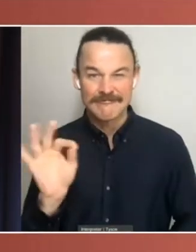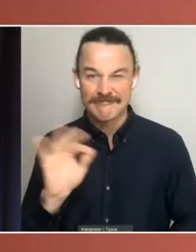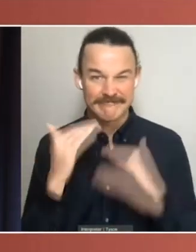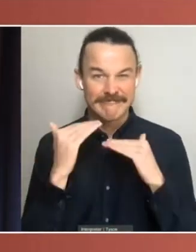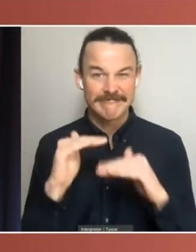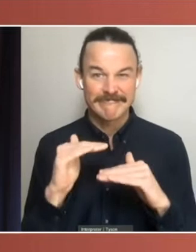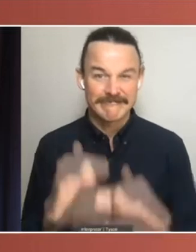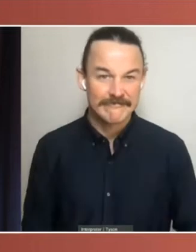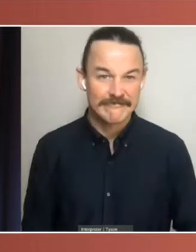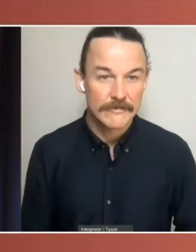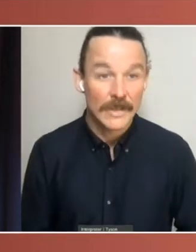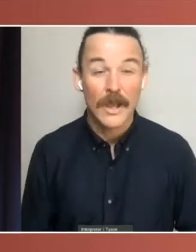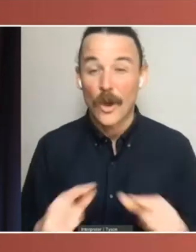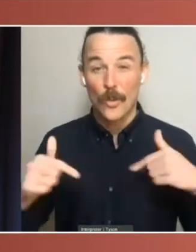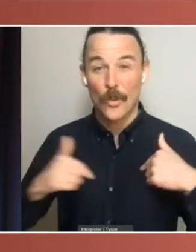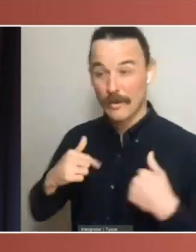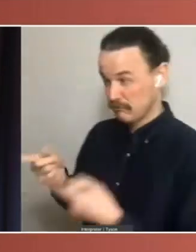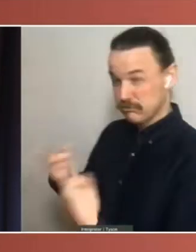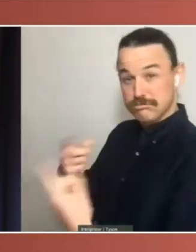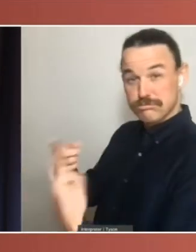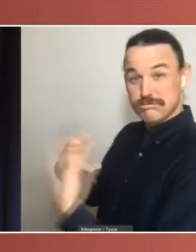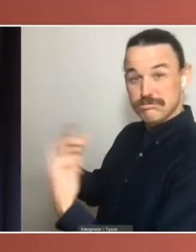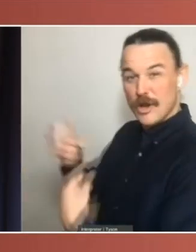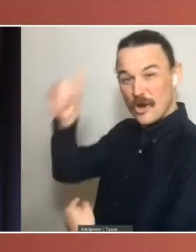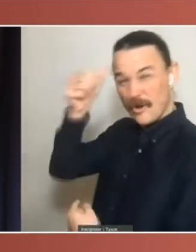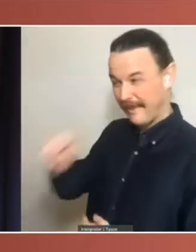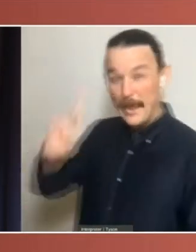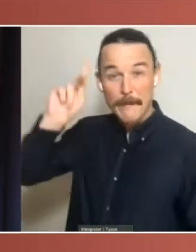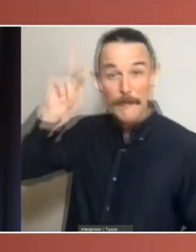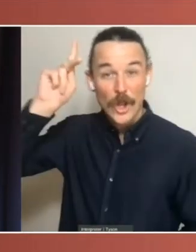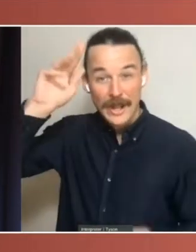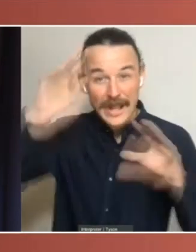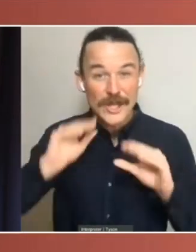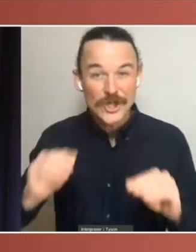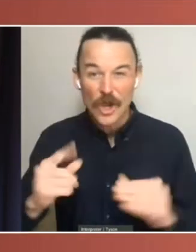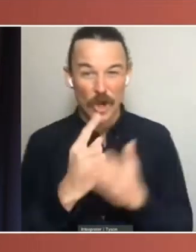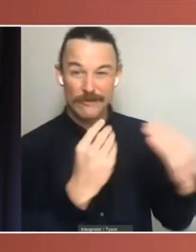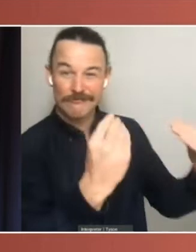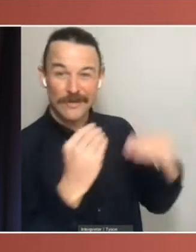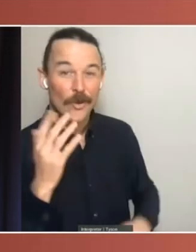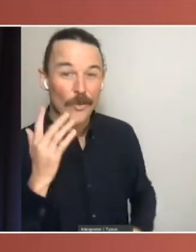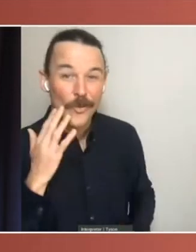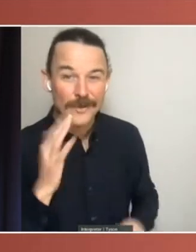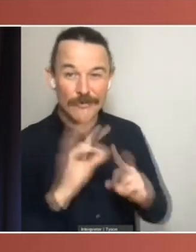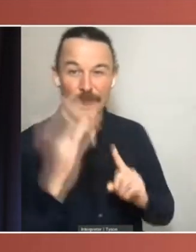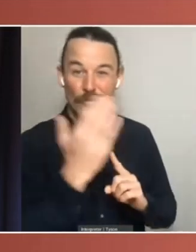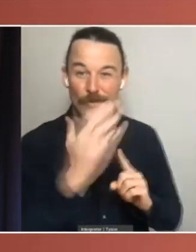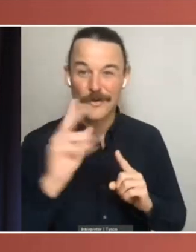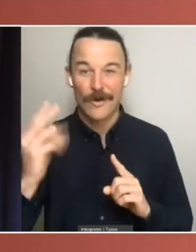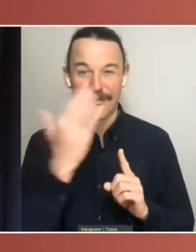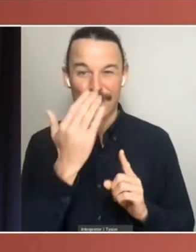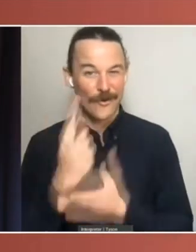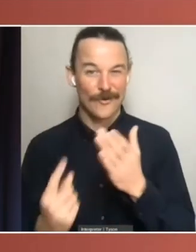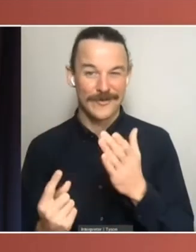people that their political education was limited to primary and high school. Civics education targeted at adults is clearly